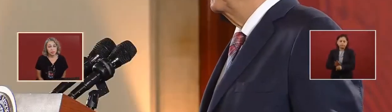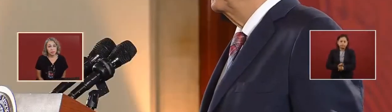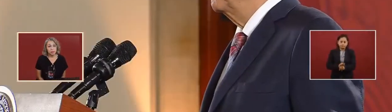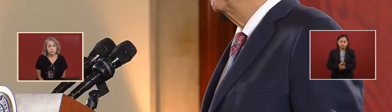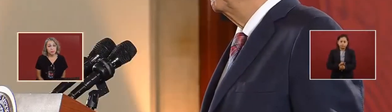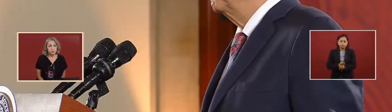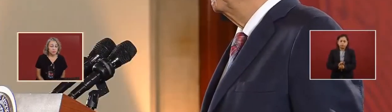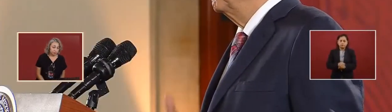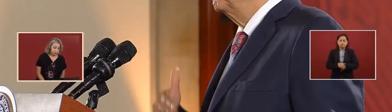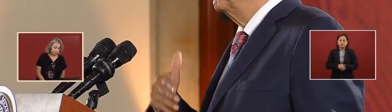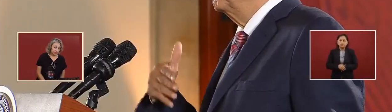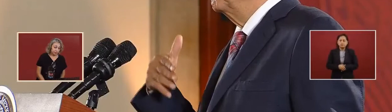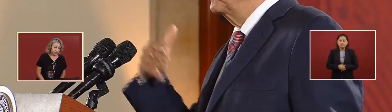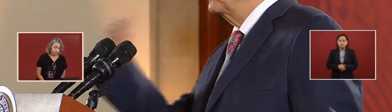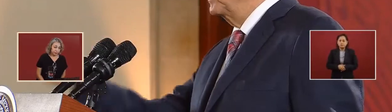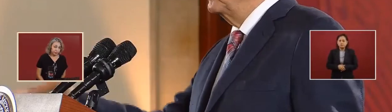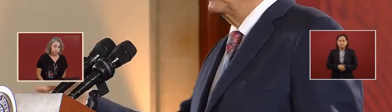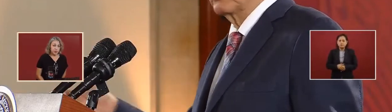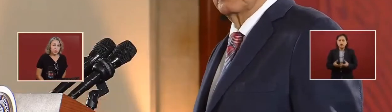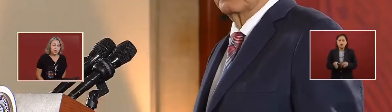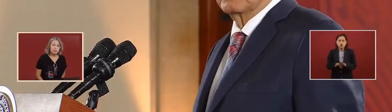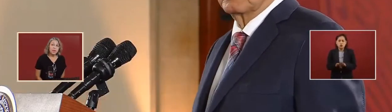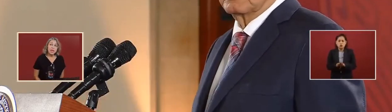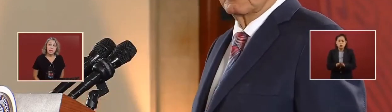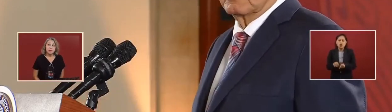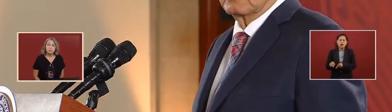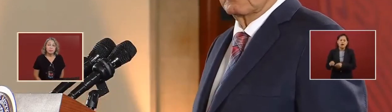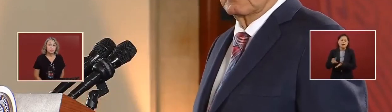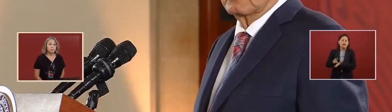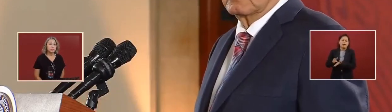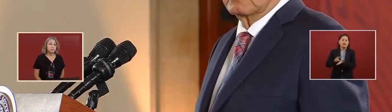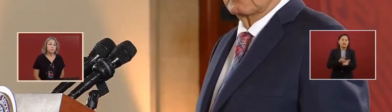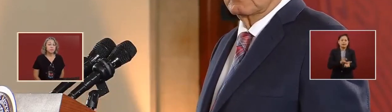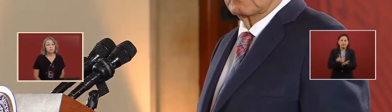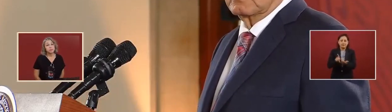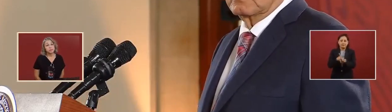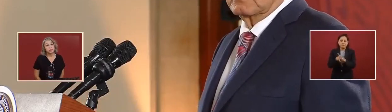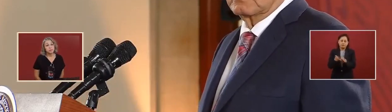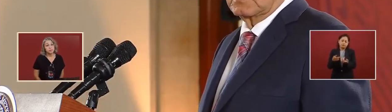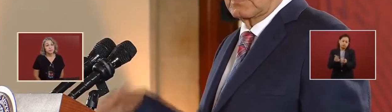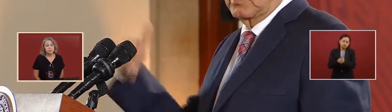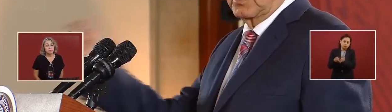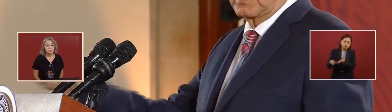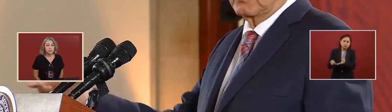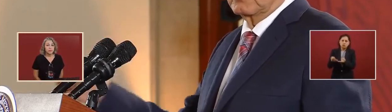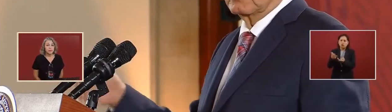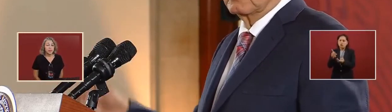with a media of communication.